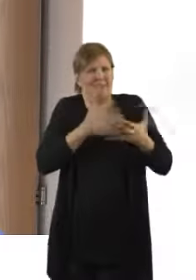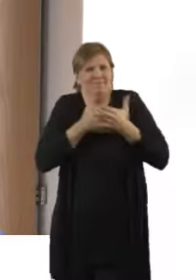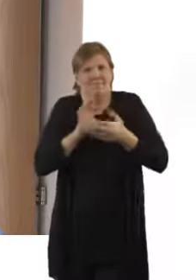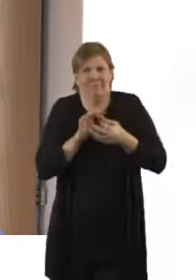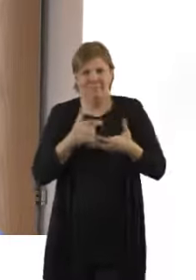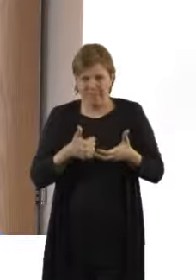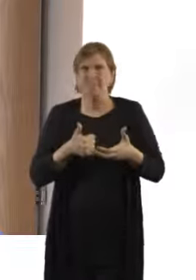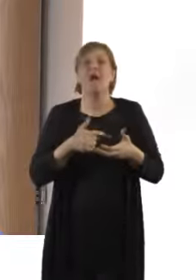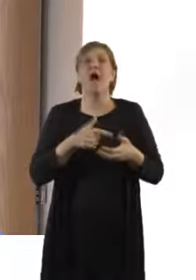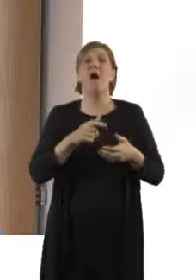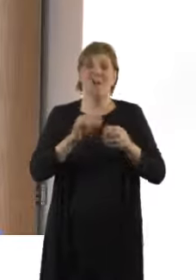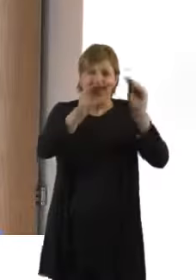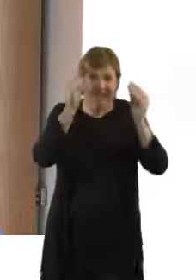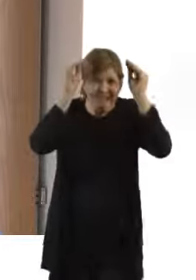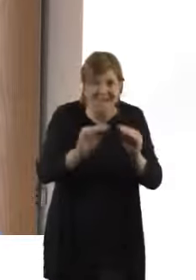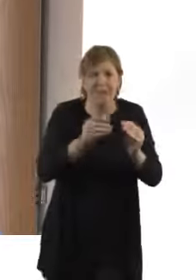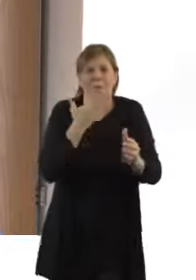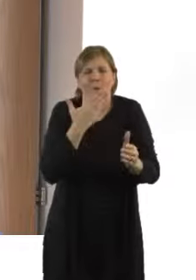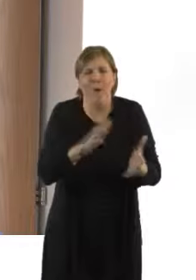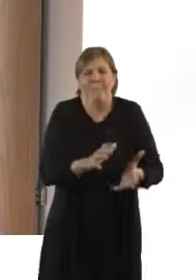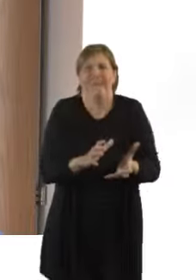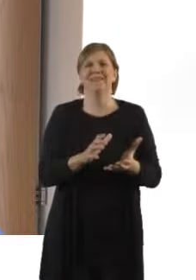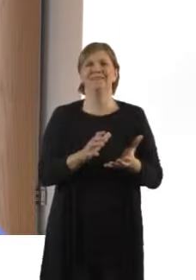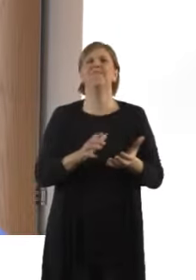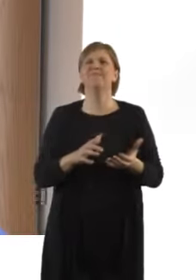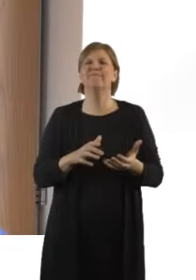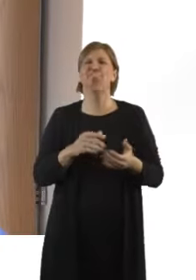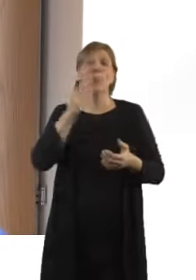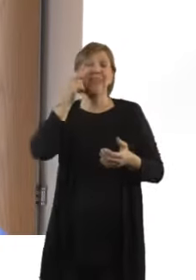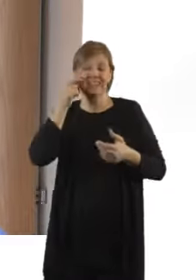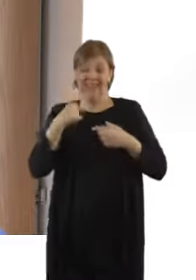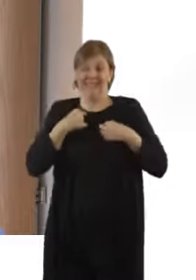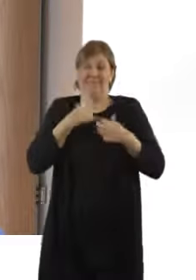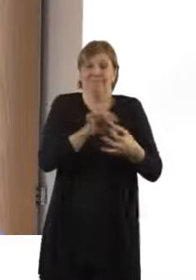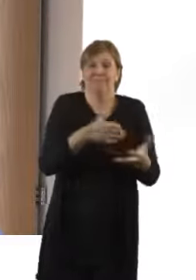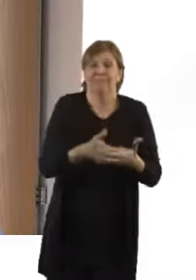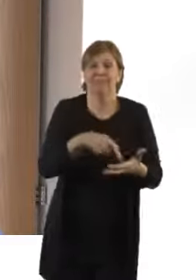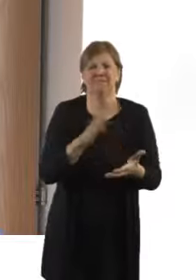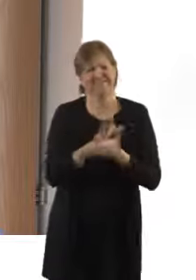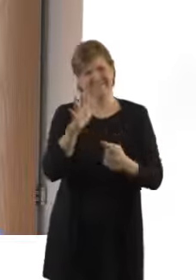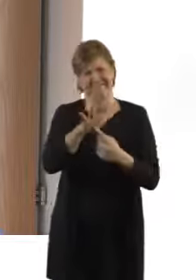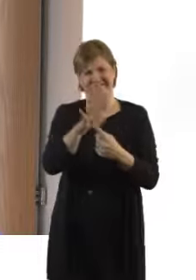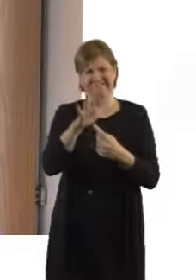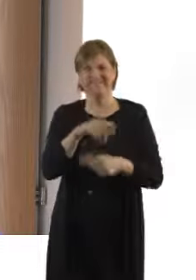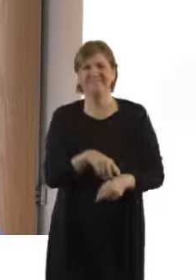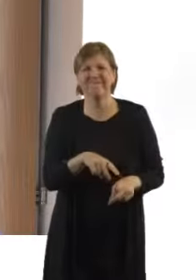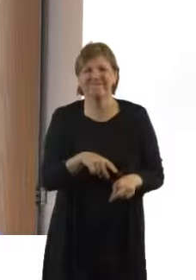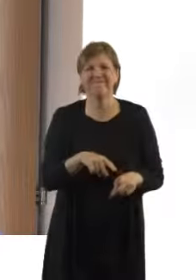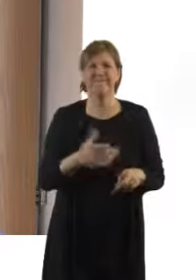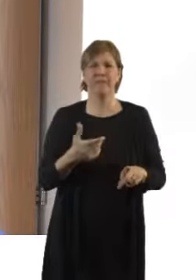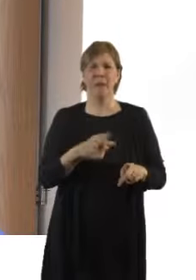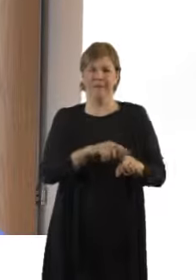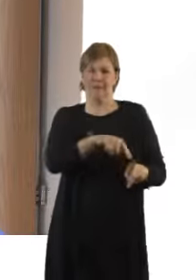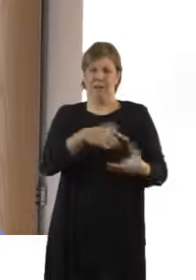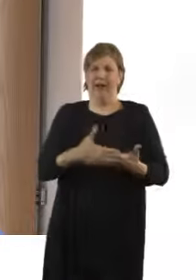Skin-to-skin is really important for a new baby. What it does is it can listen to the mum's heartbeat.